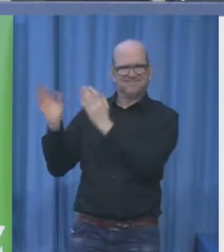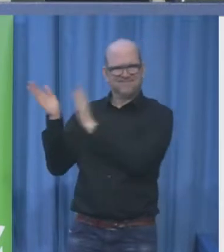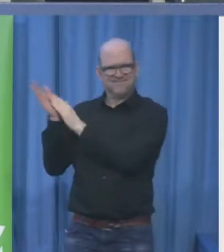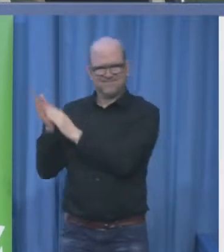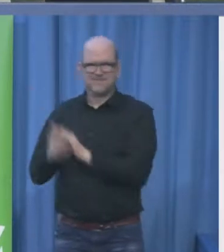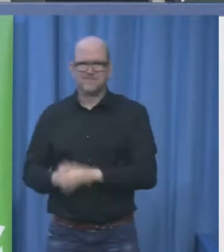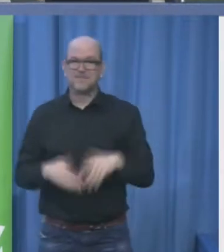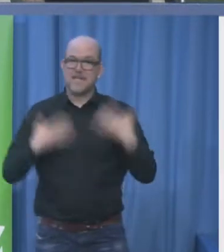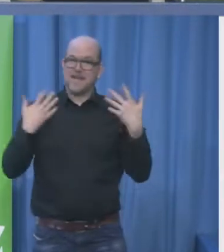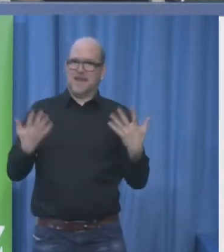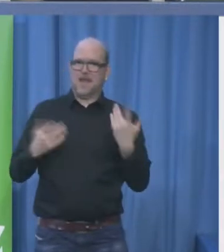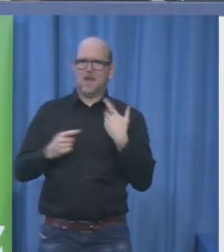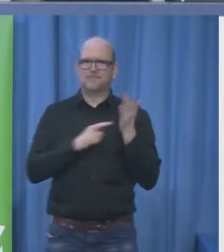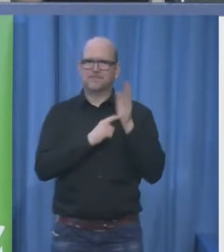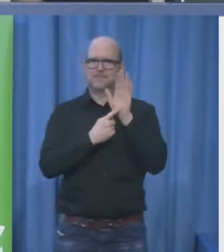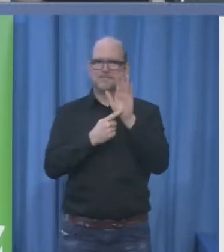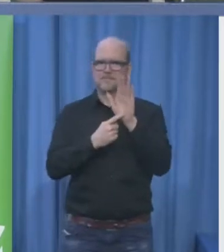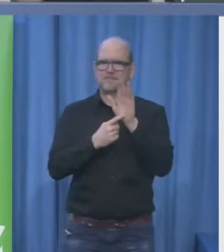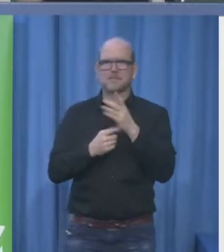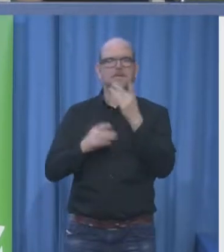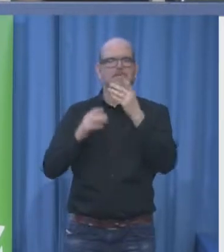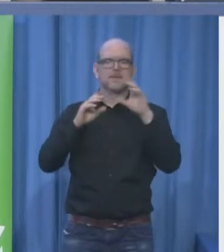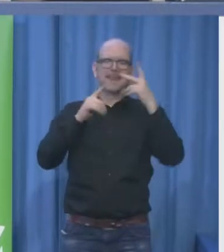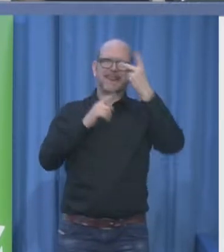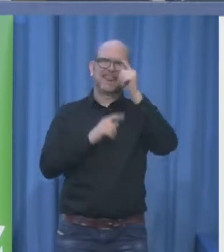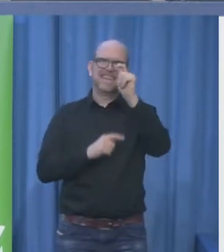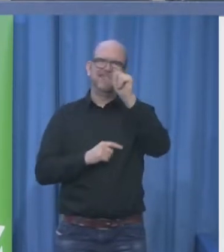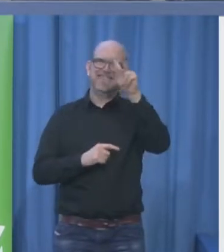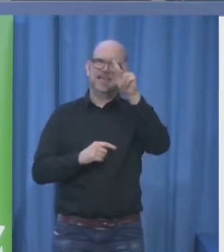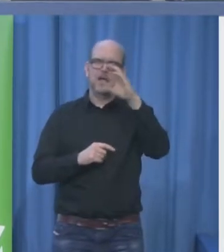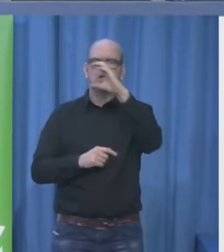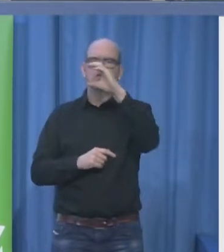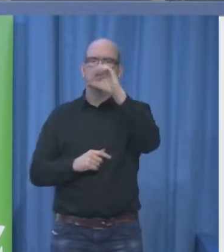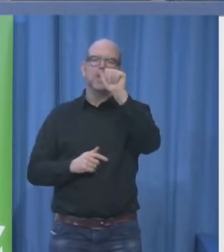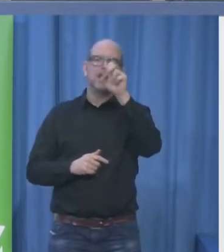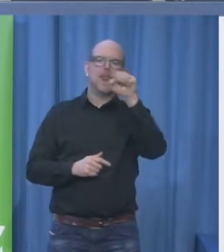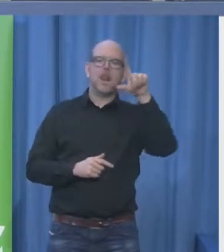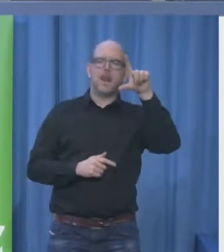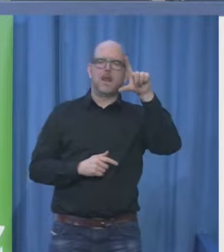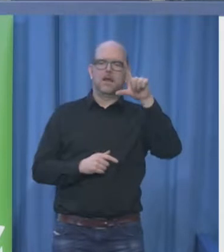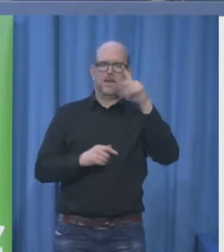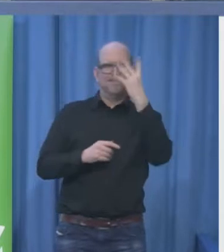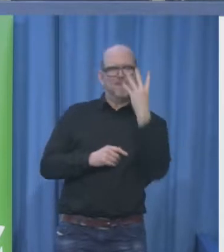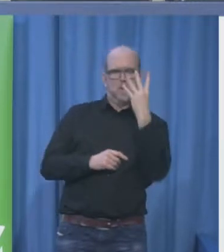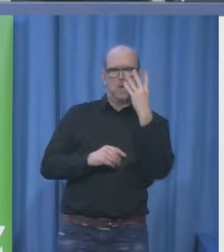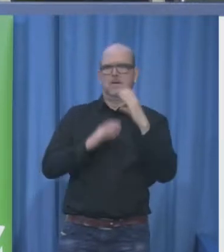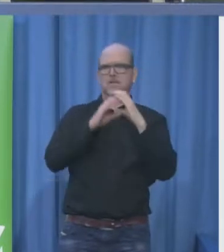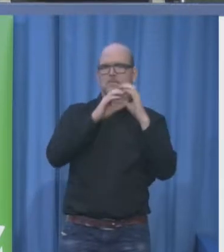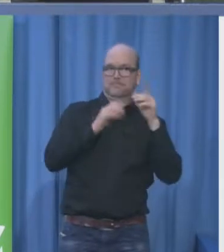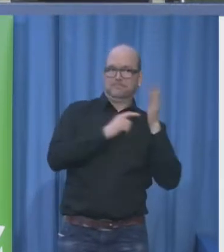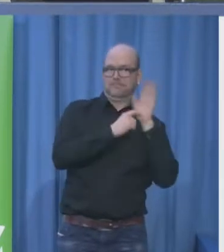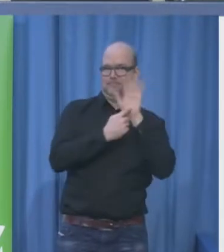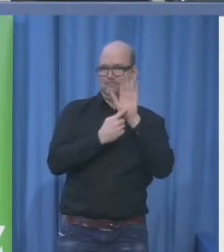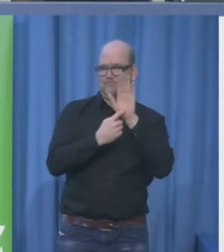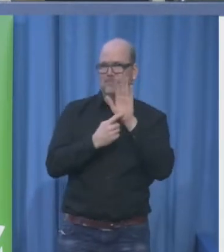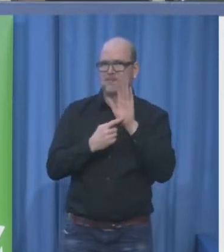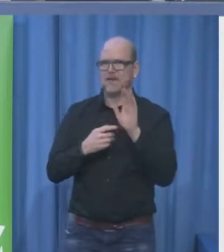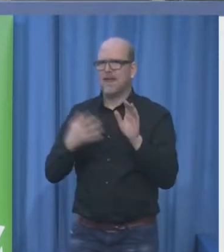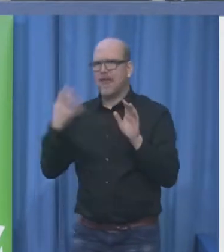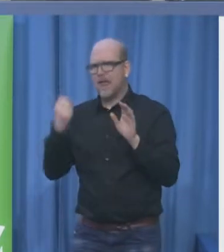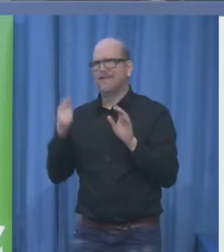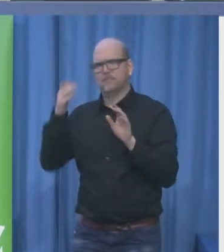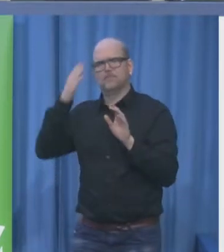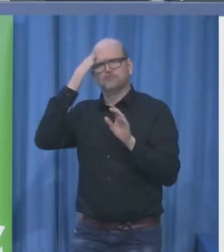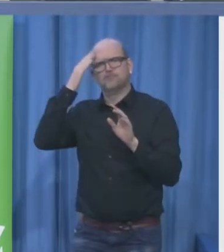as many of how many of you have seen the work they did on the paralympics yeah hands up please so you're familiar with that really edgy and challenging